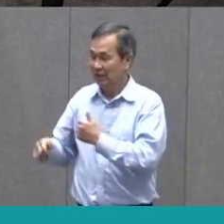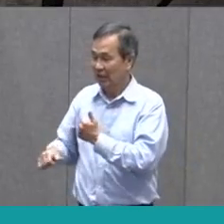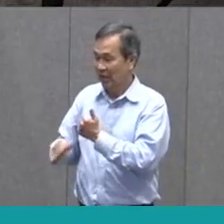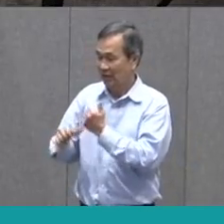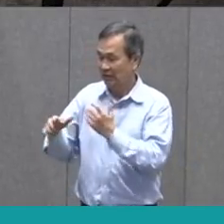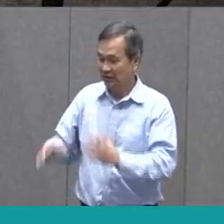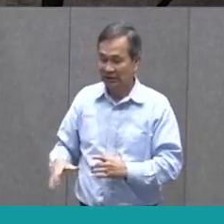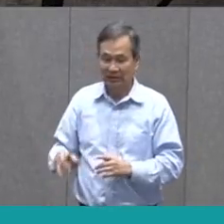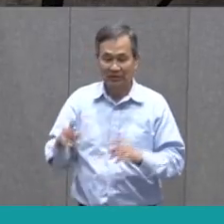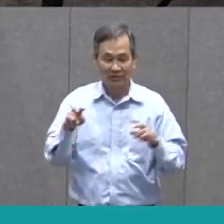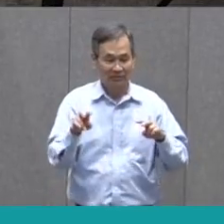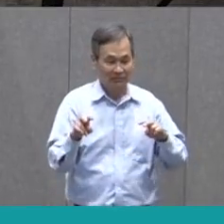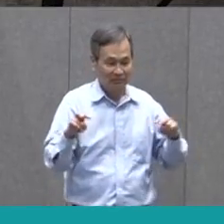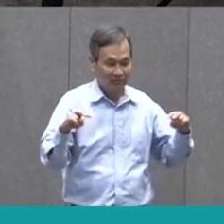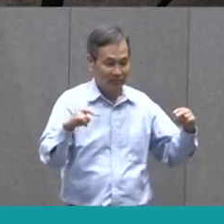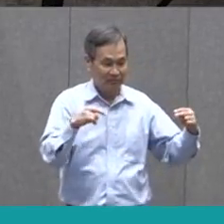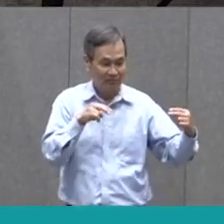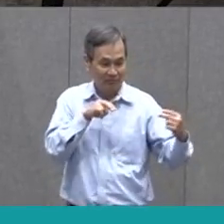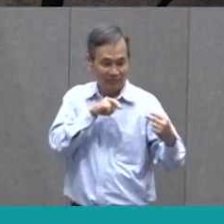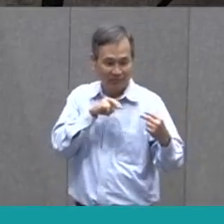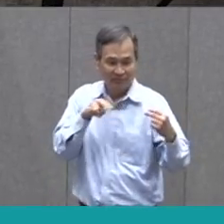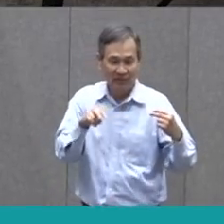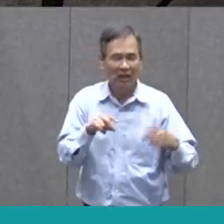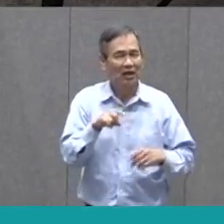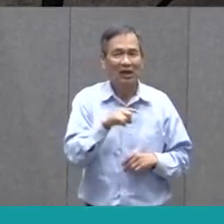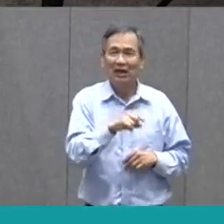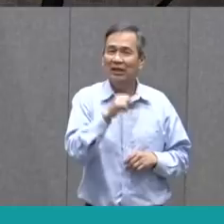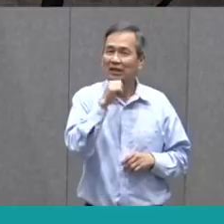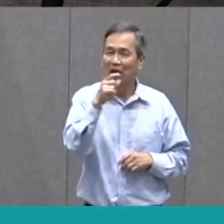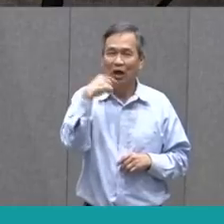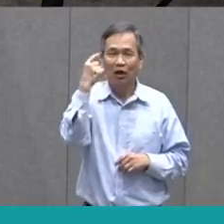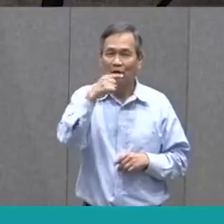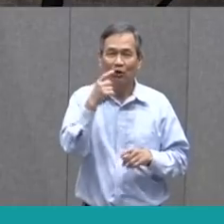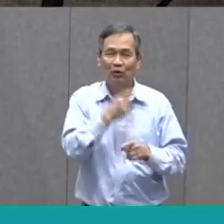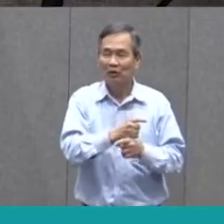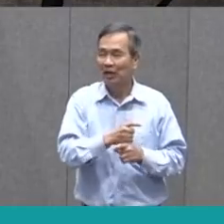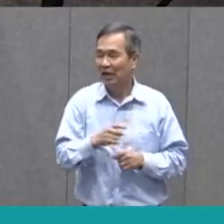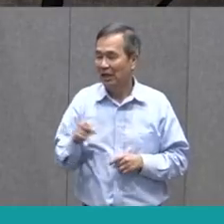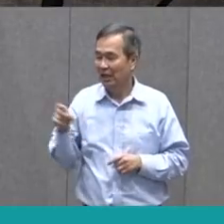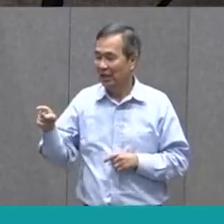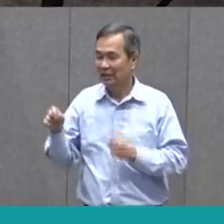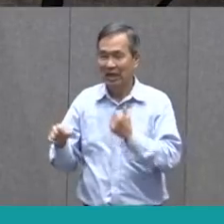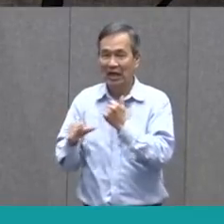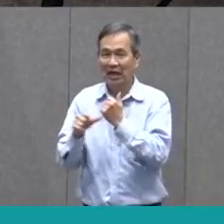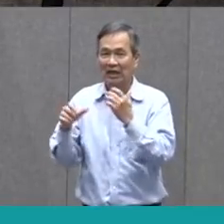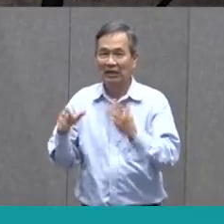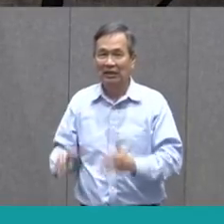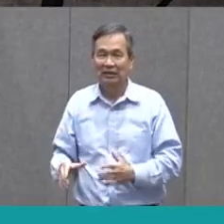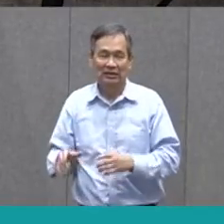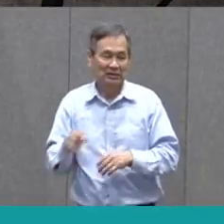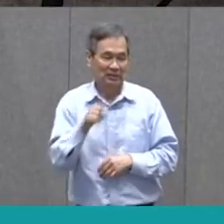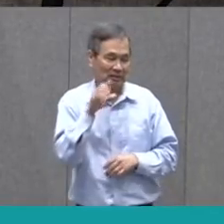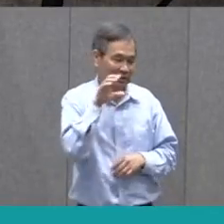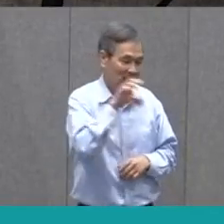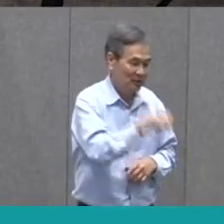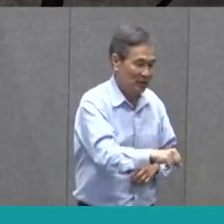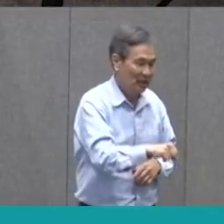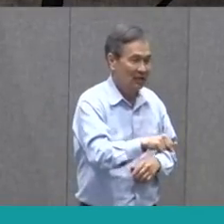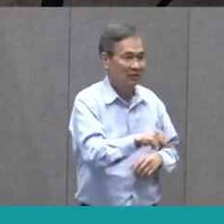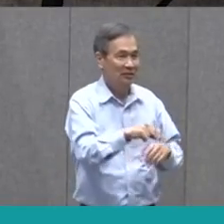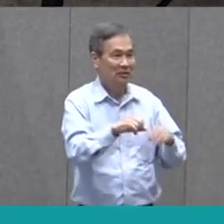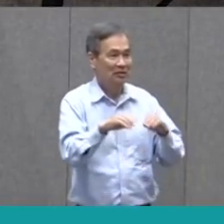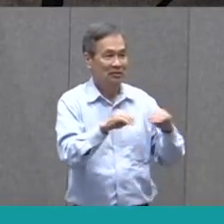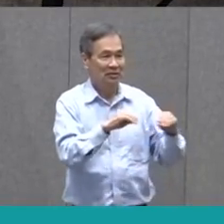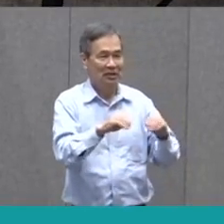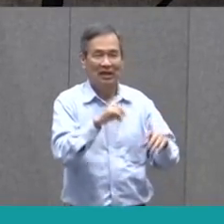side. It doesn't look right. Her assistant picks up and gives it a shake. It